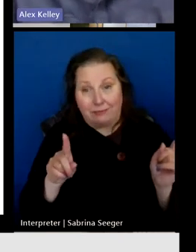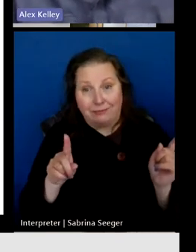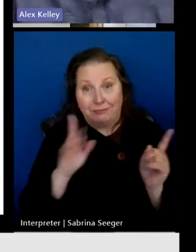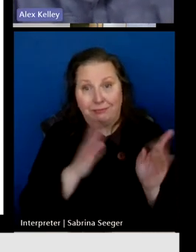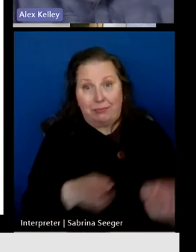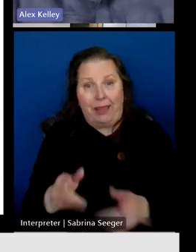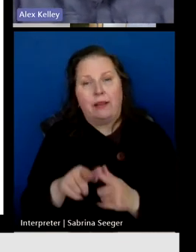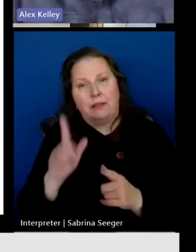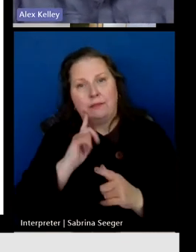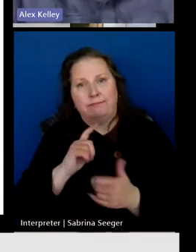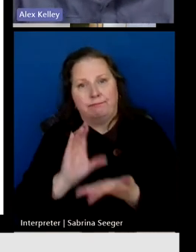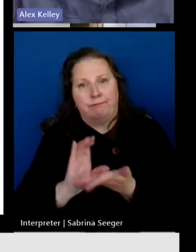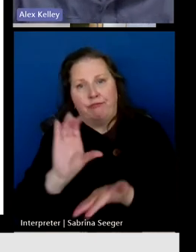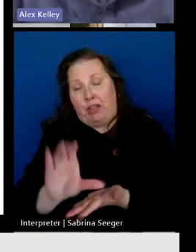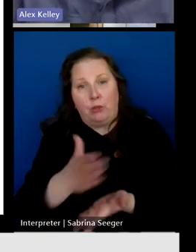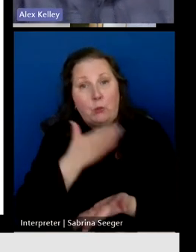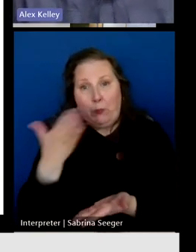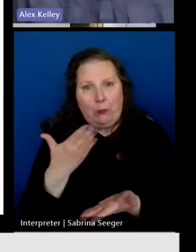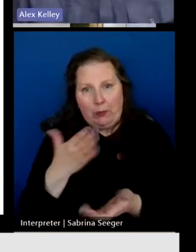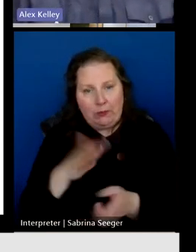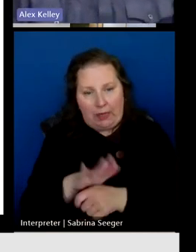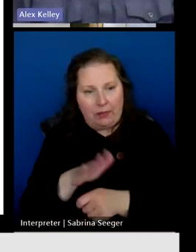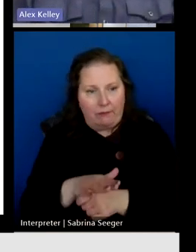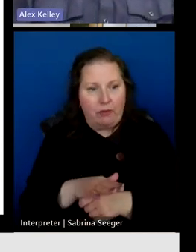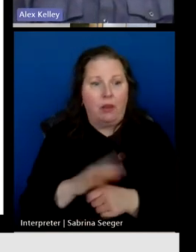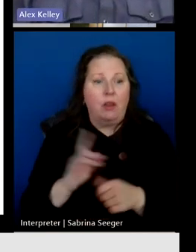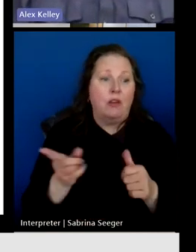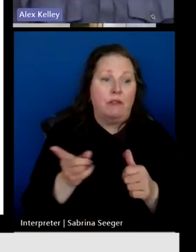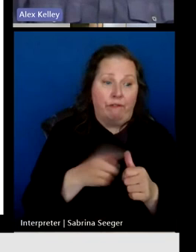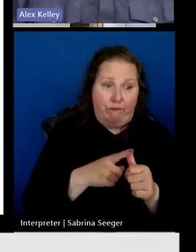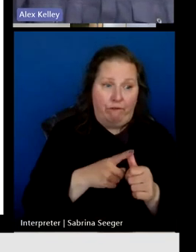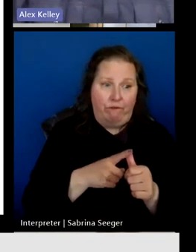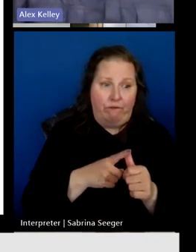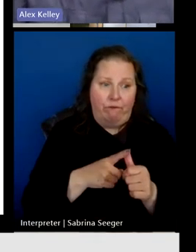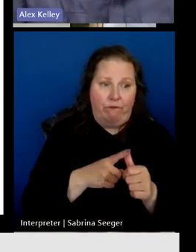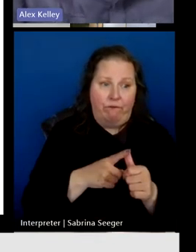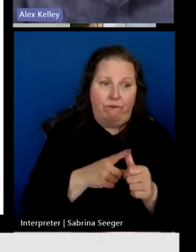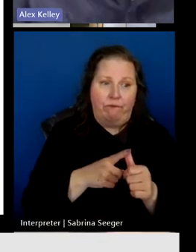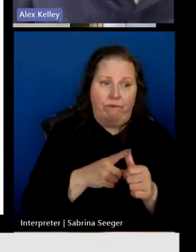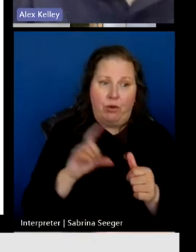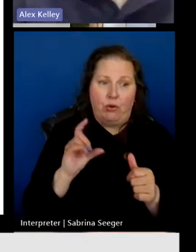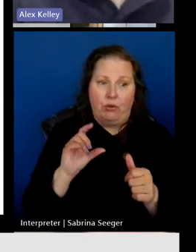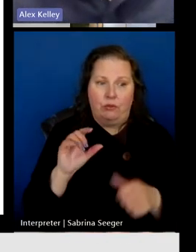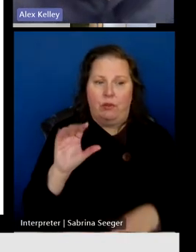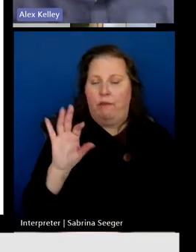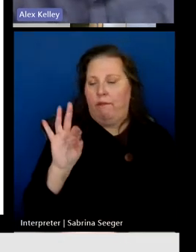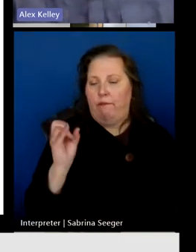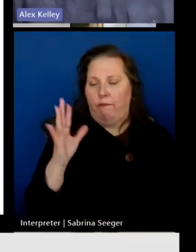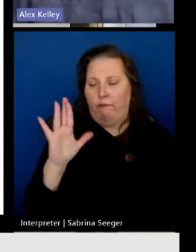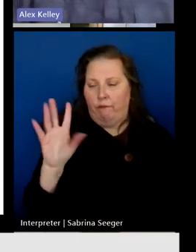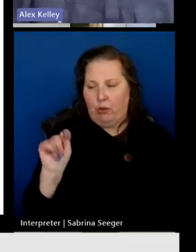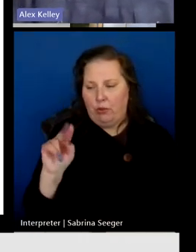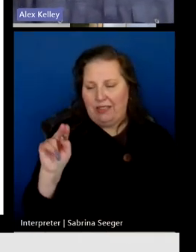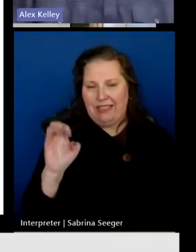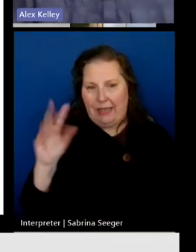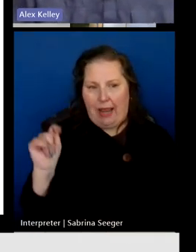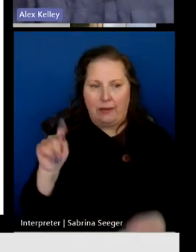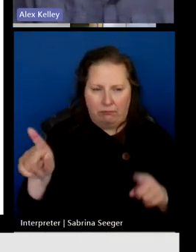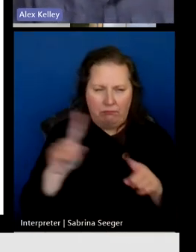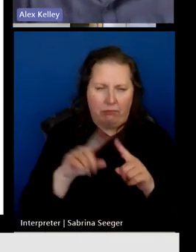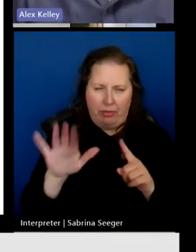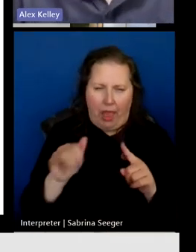And then we also took a look at FirstNet. And according to our conversations and analysis, there have been